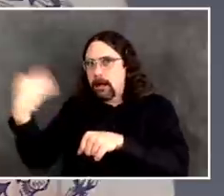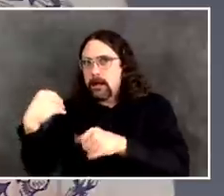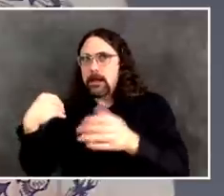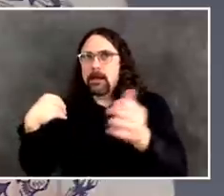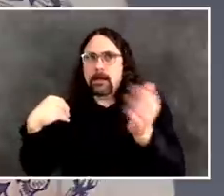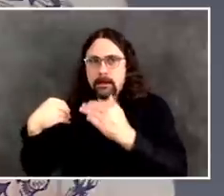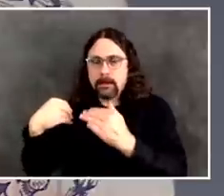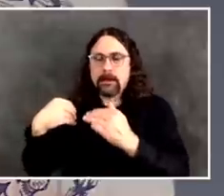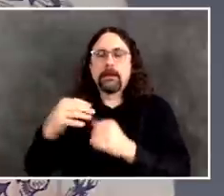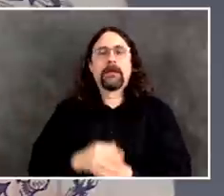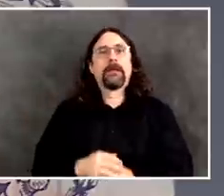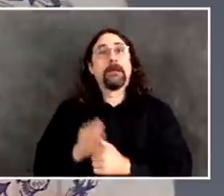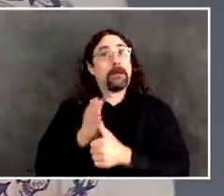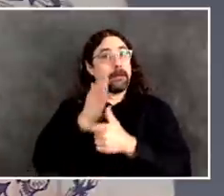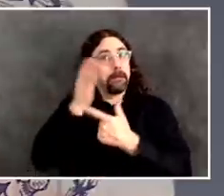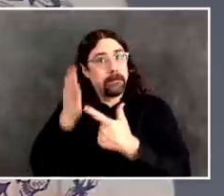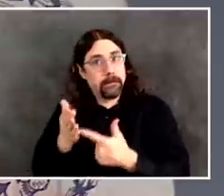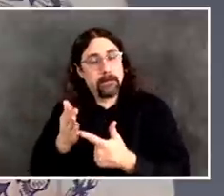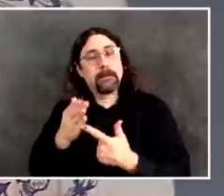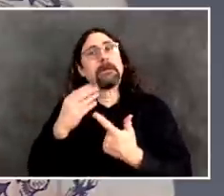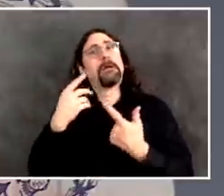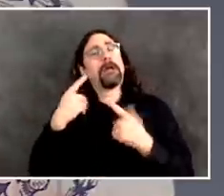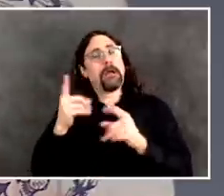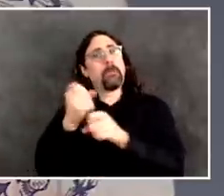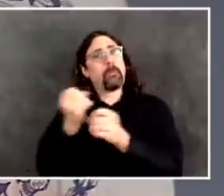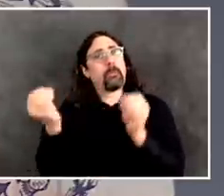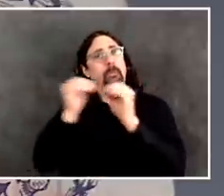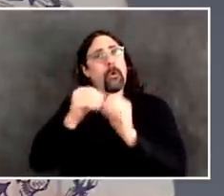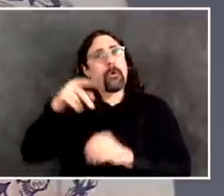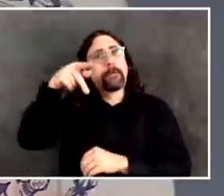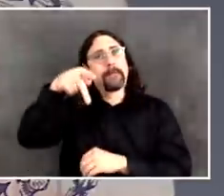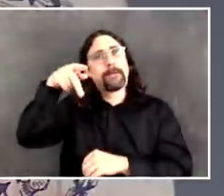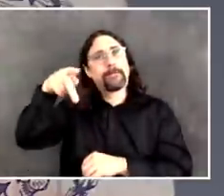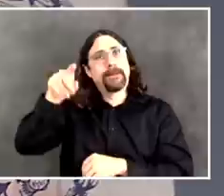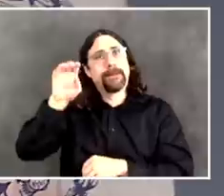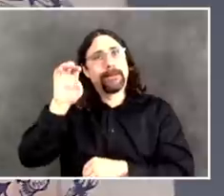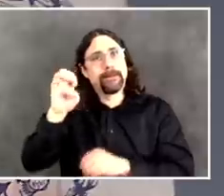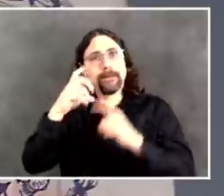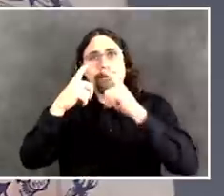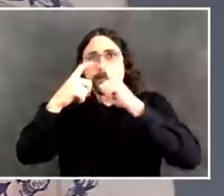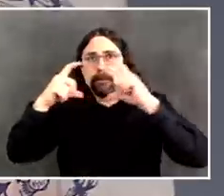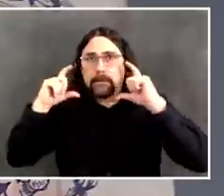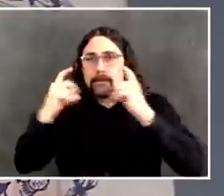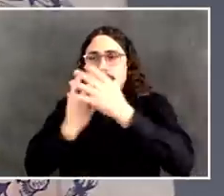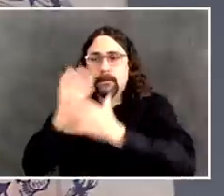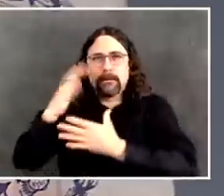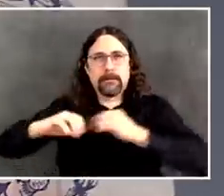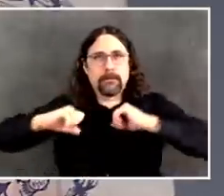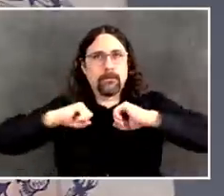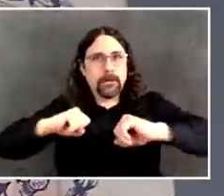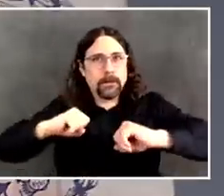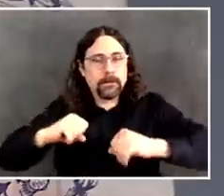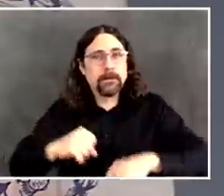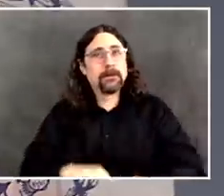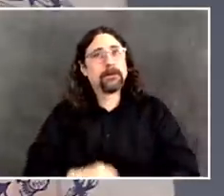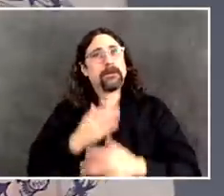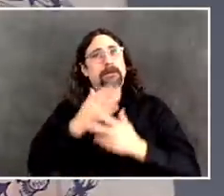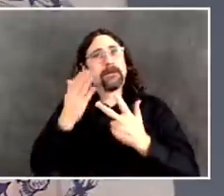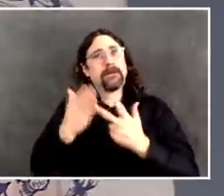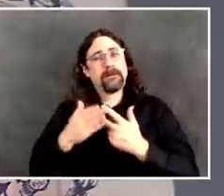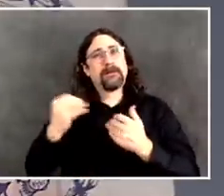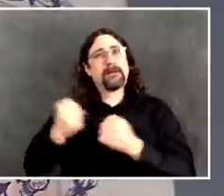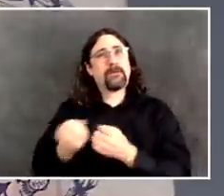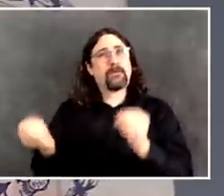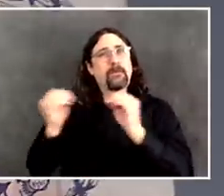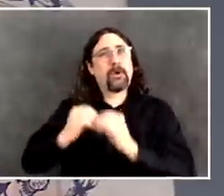you need the lab capacity. You know, in the first two weeks of April, it would have been impossible to imagine